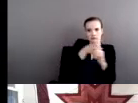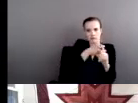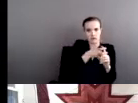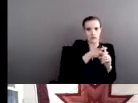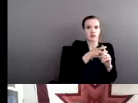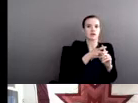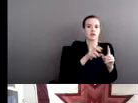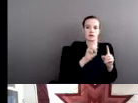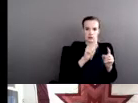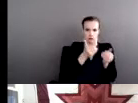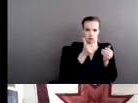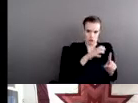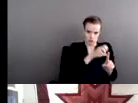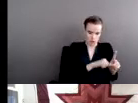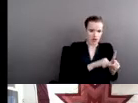westward.